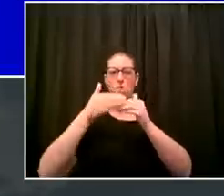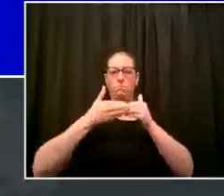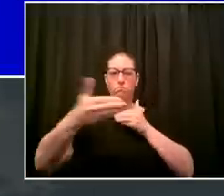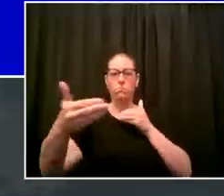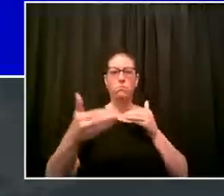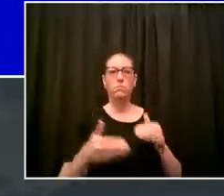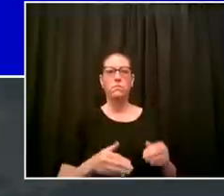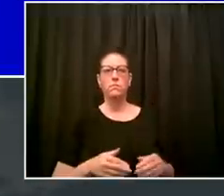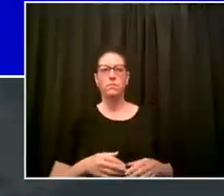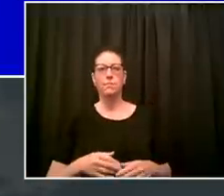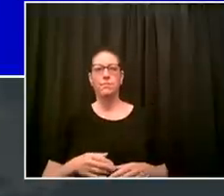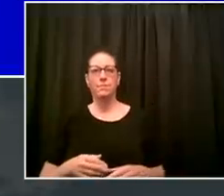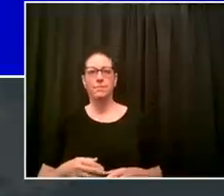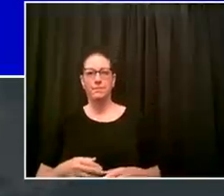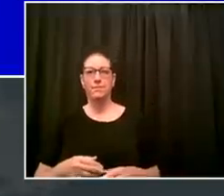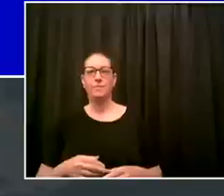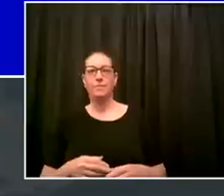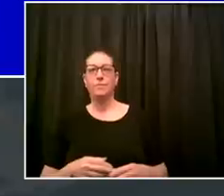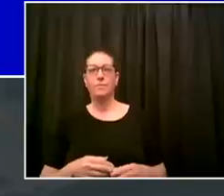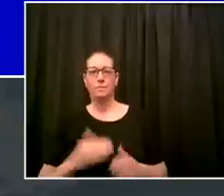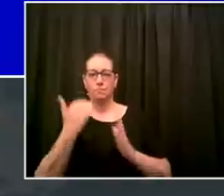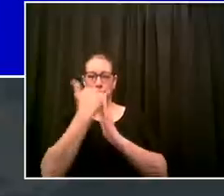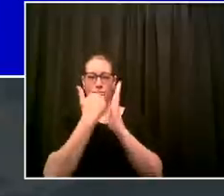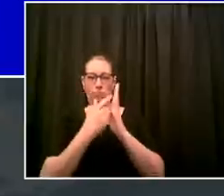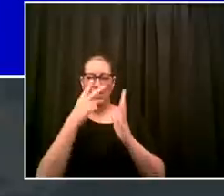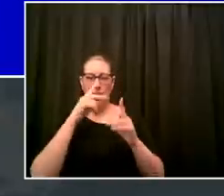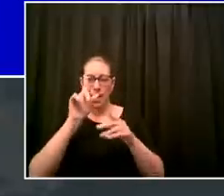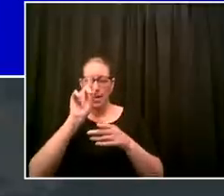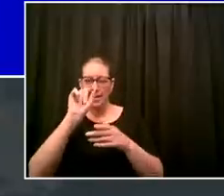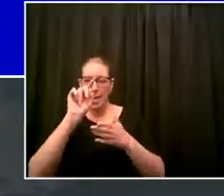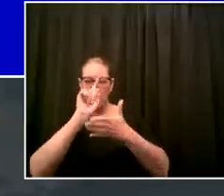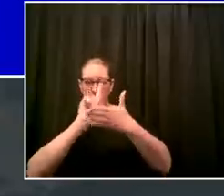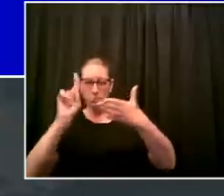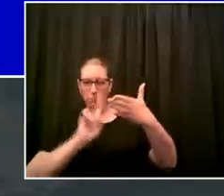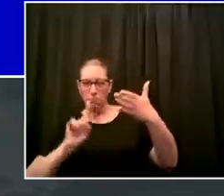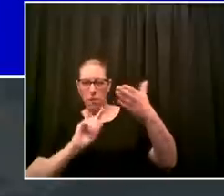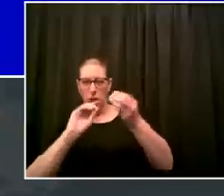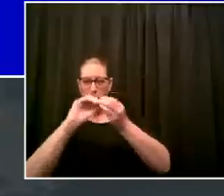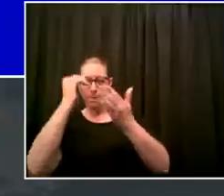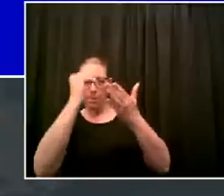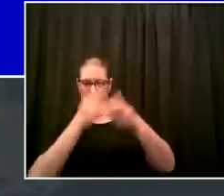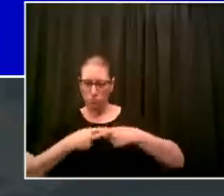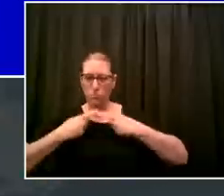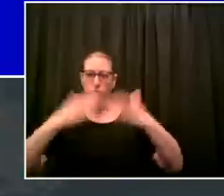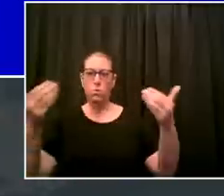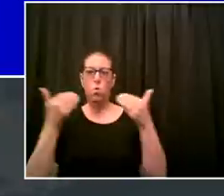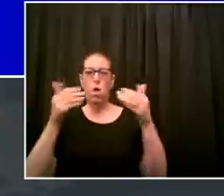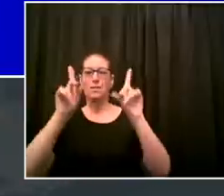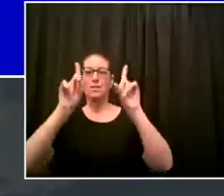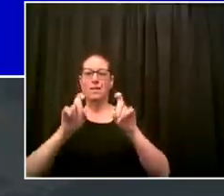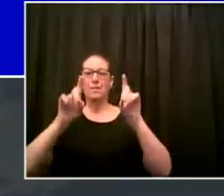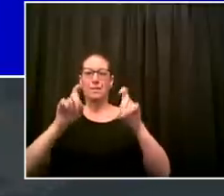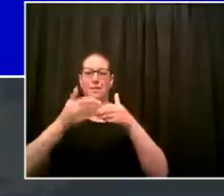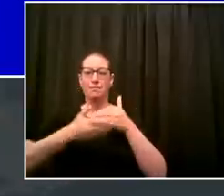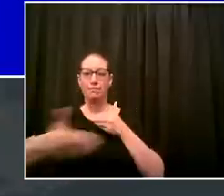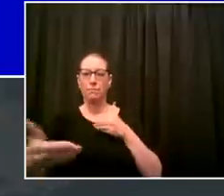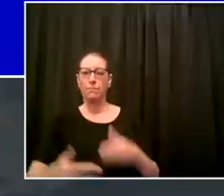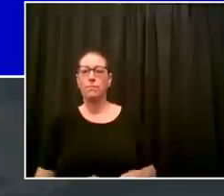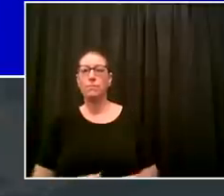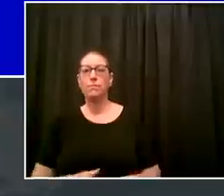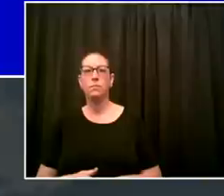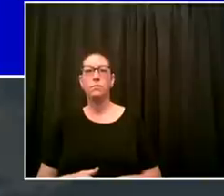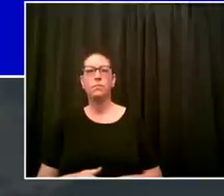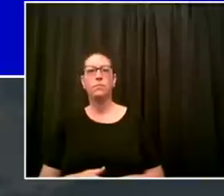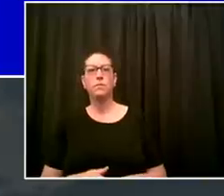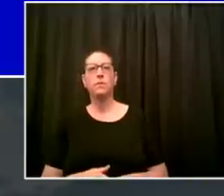1st over 60 000 of these test kits will be produced each week in new york city that is